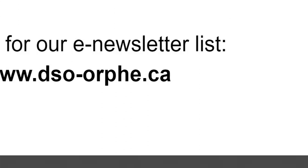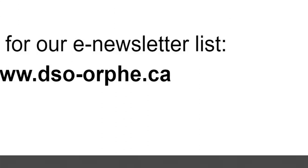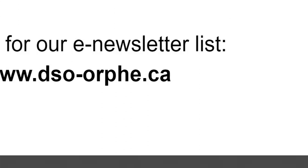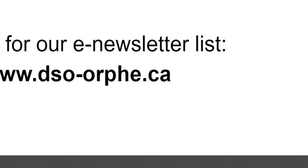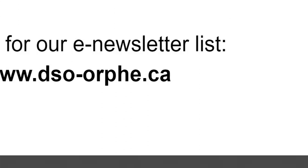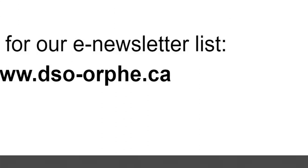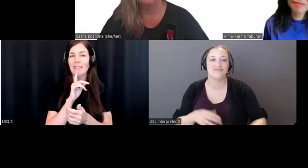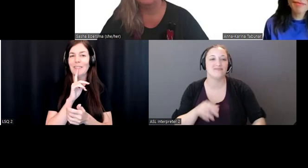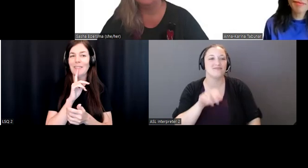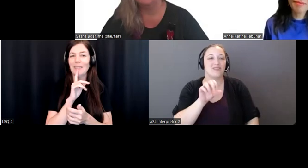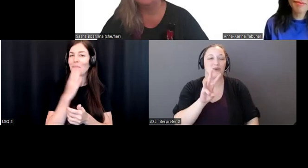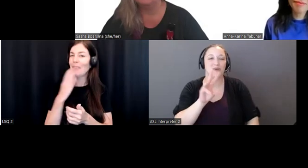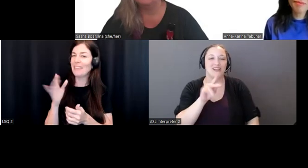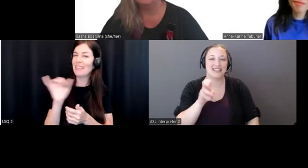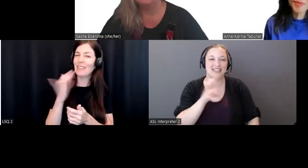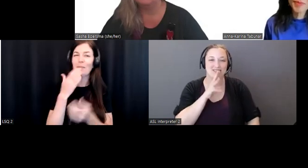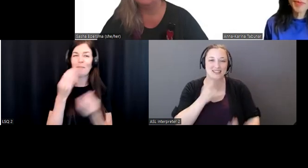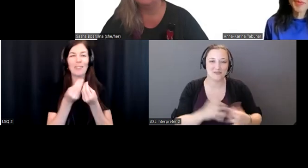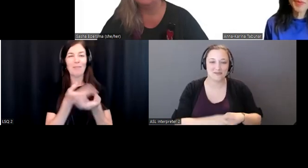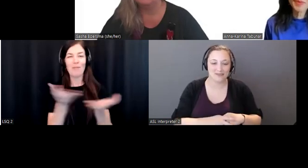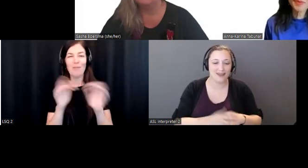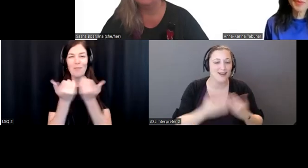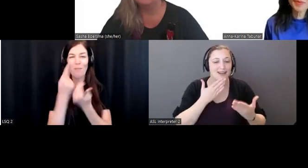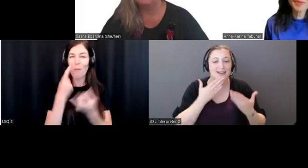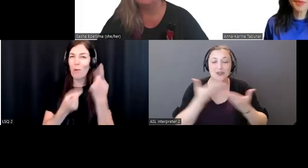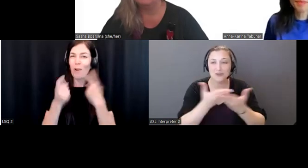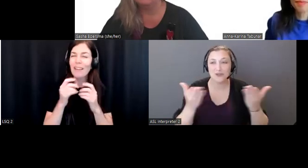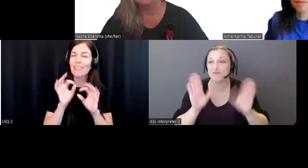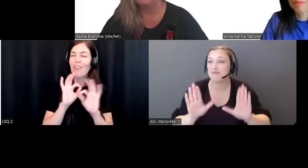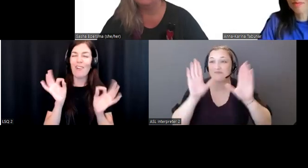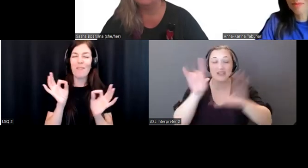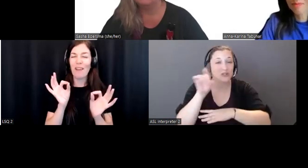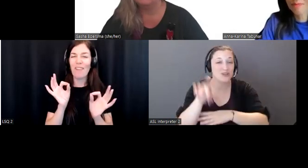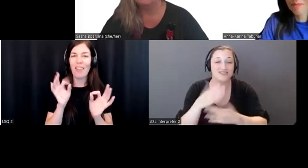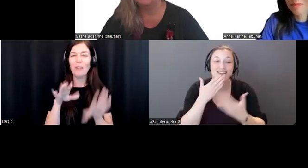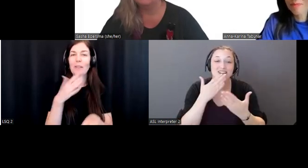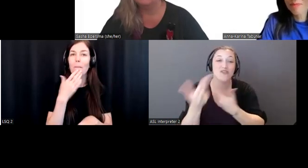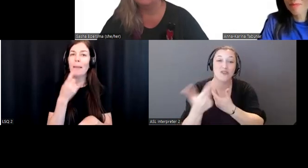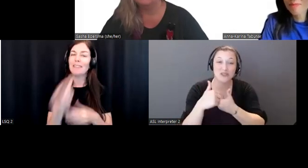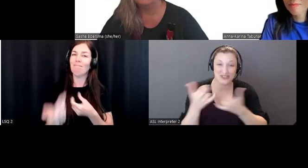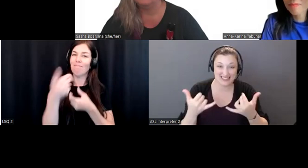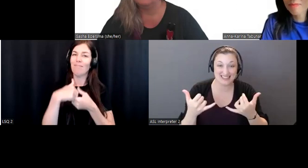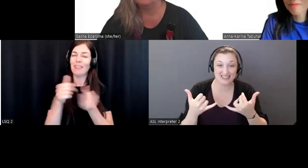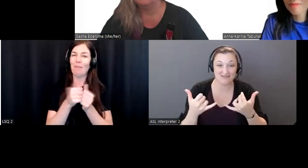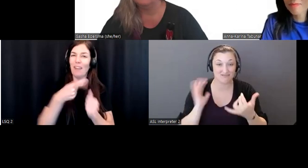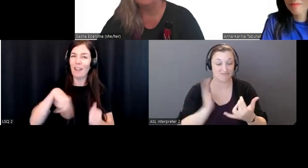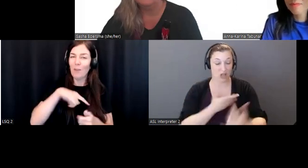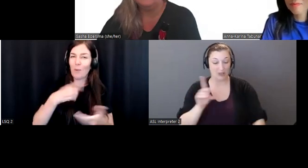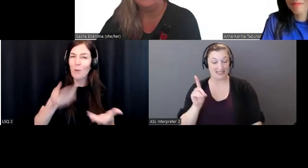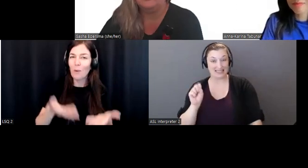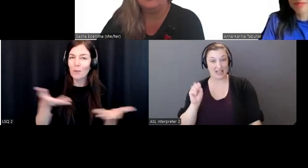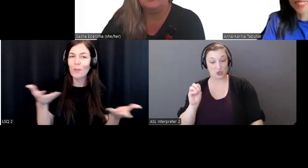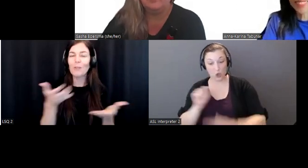Thank you everyone for your wonderful questions. And just thank you for joining us today. know, join our DSO journey as we build this